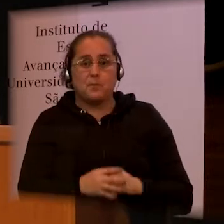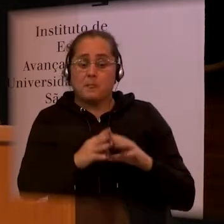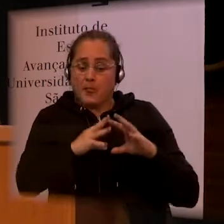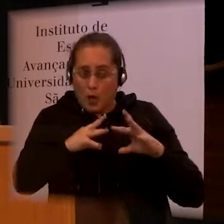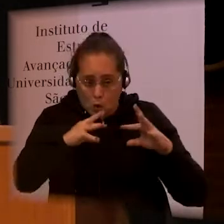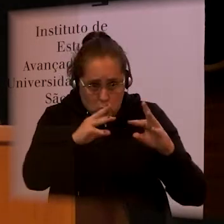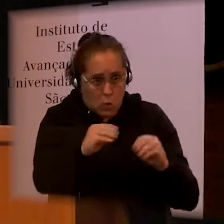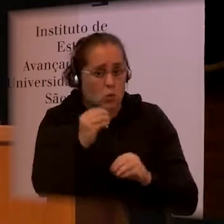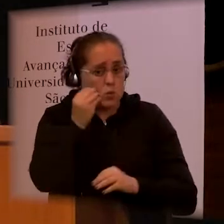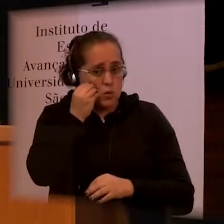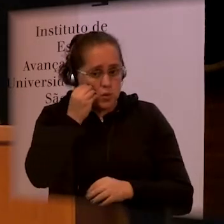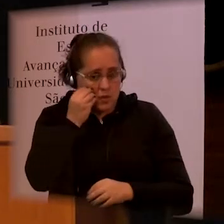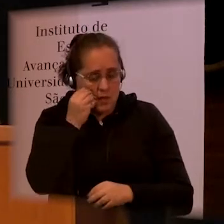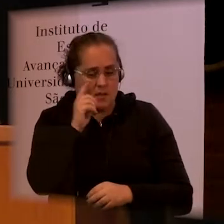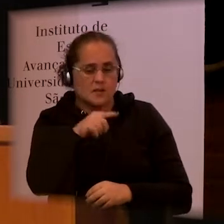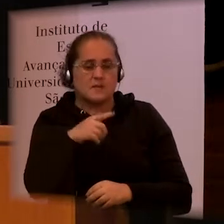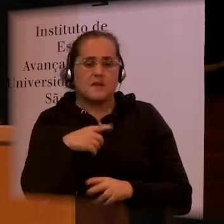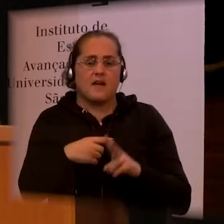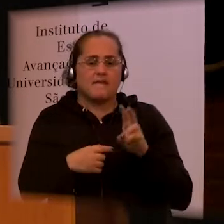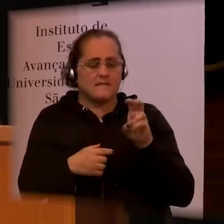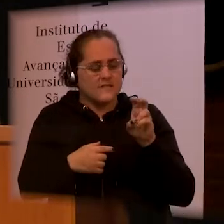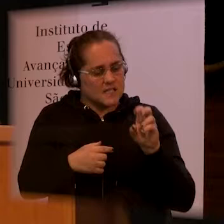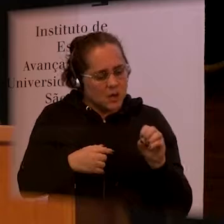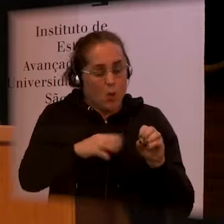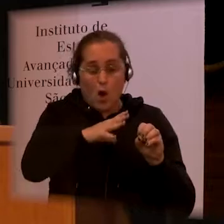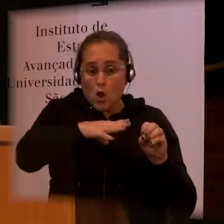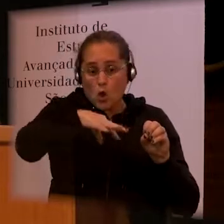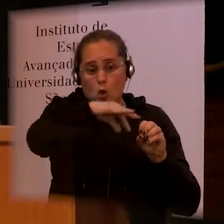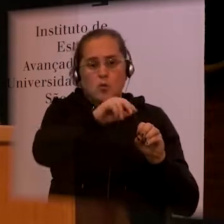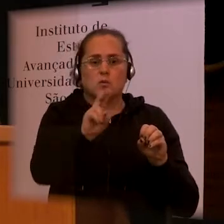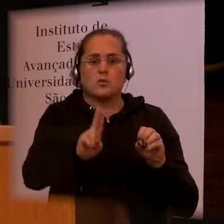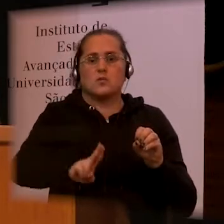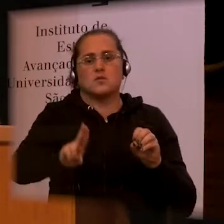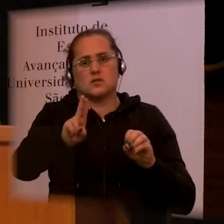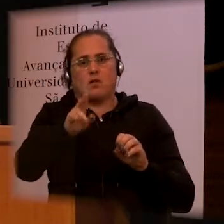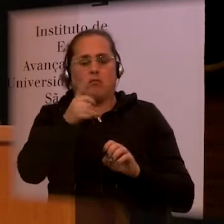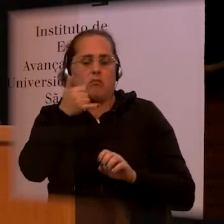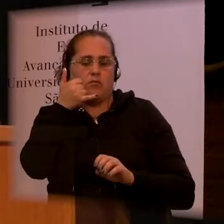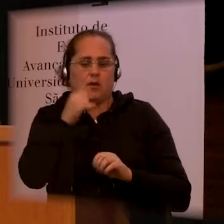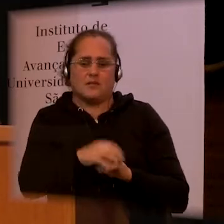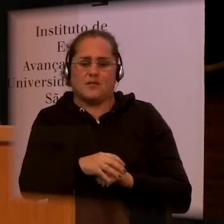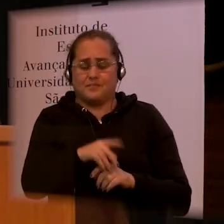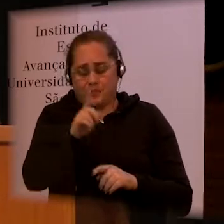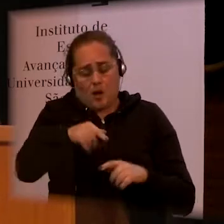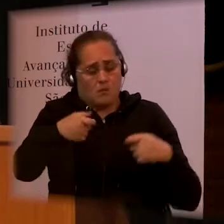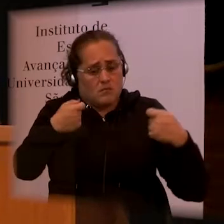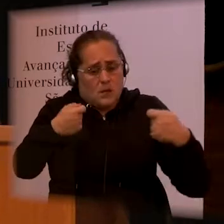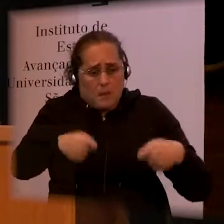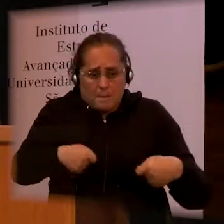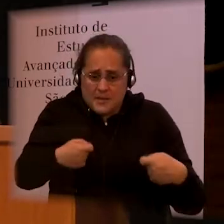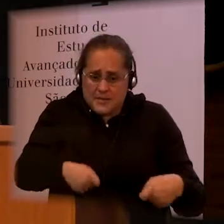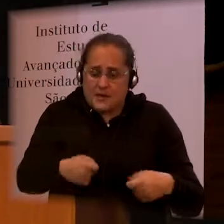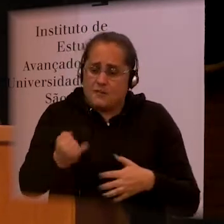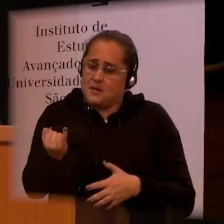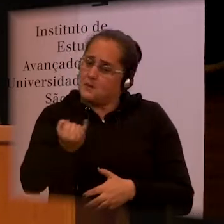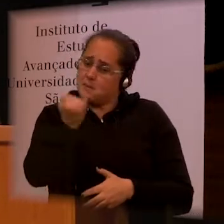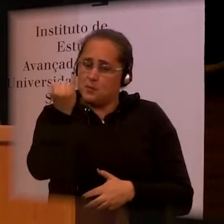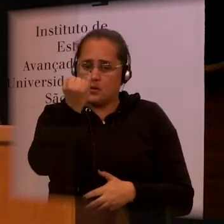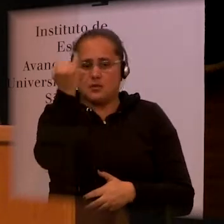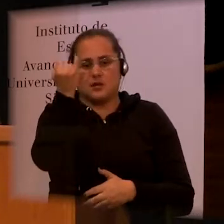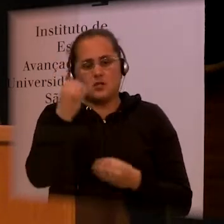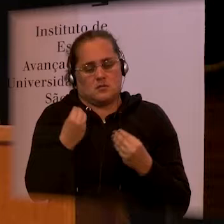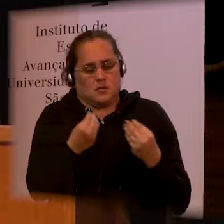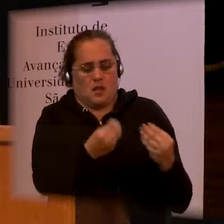all of them used it every day. So there was a real need for it. And he's now scaling up to do a trial to see whether in the